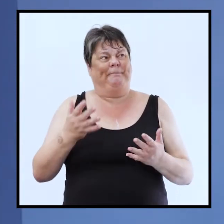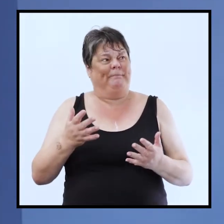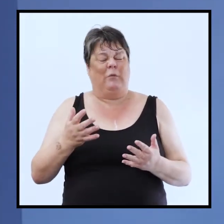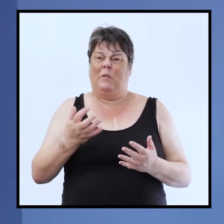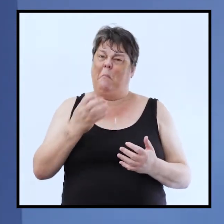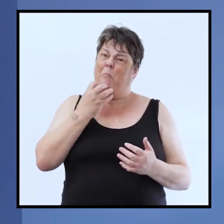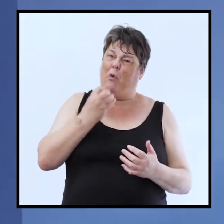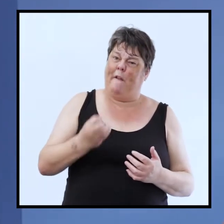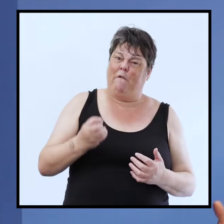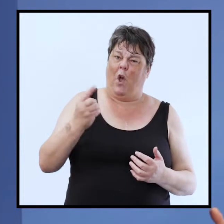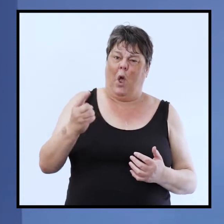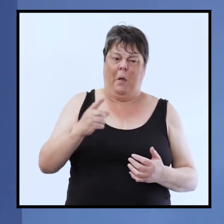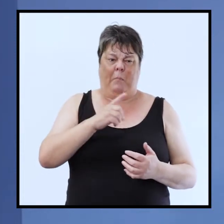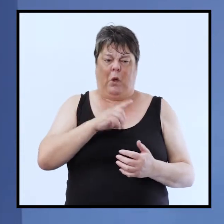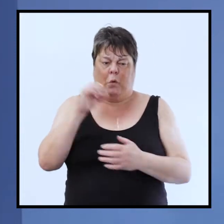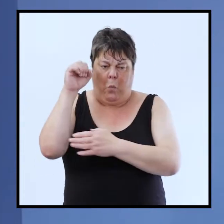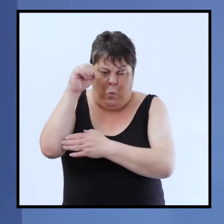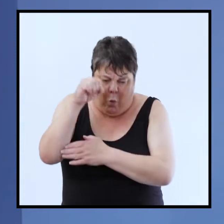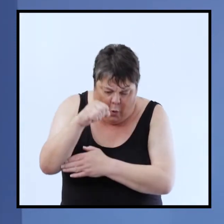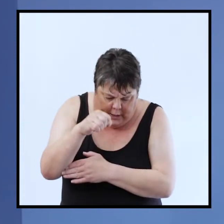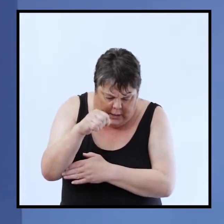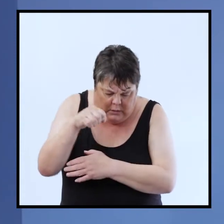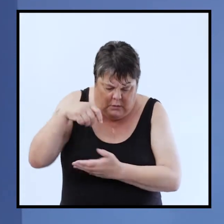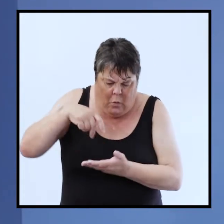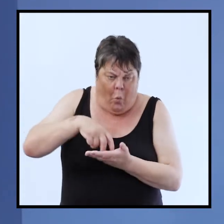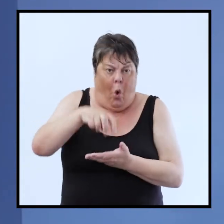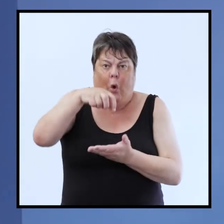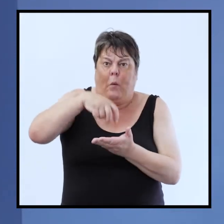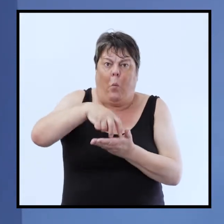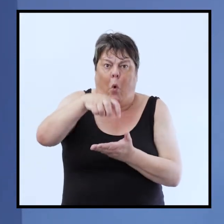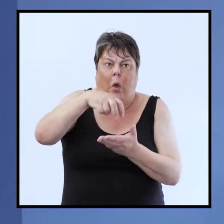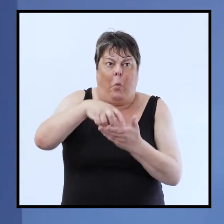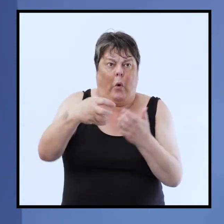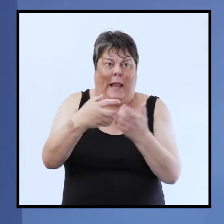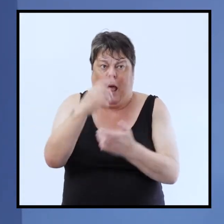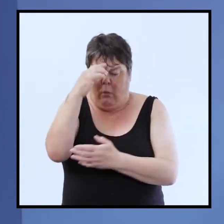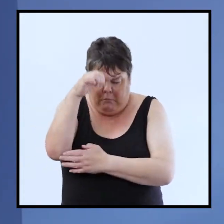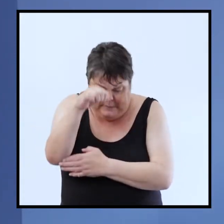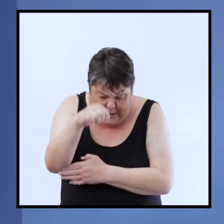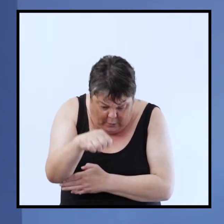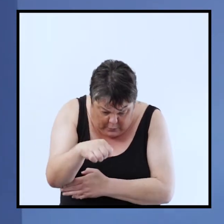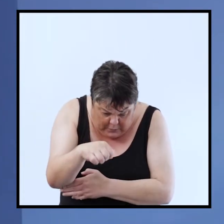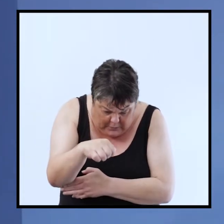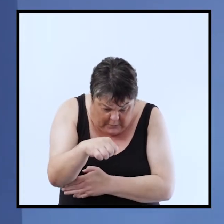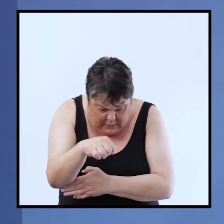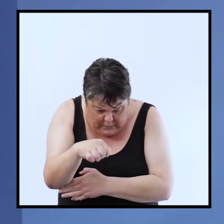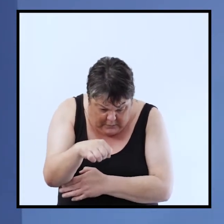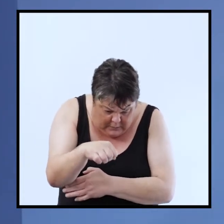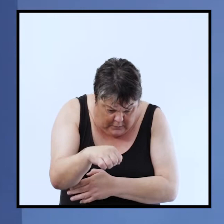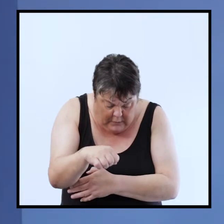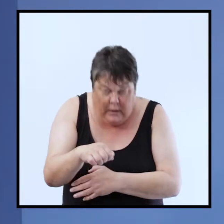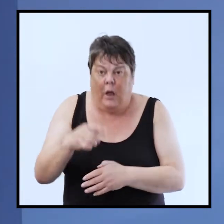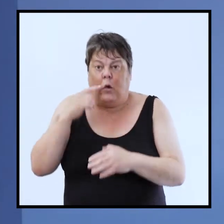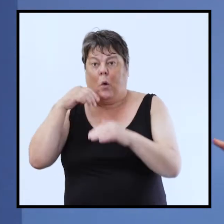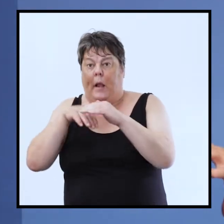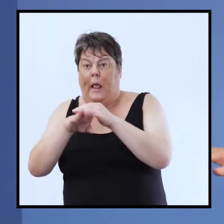imagine finding your way around when you're like that imagine the courage that takes imagine the courage going into that synagogue into that place probably hiding